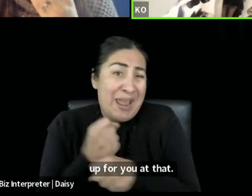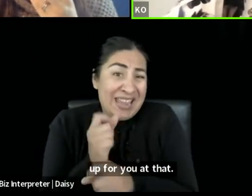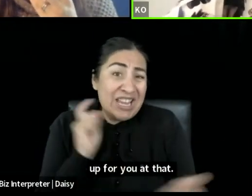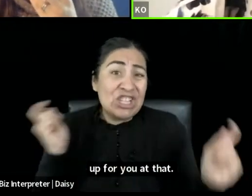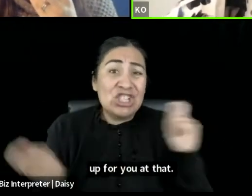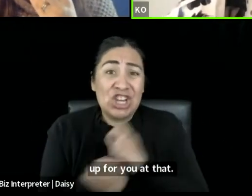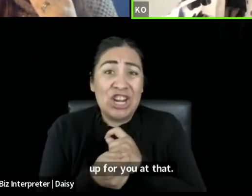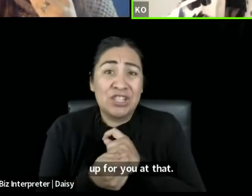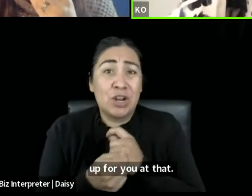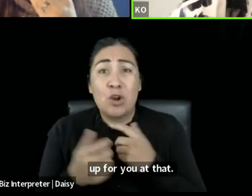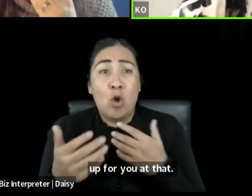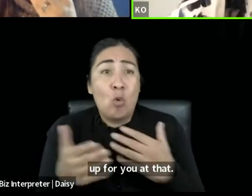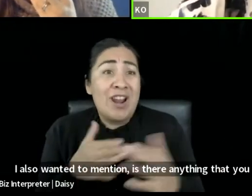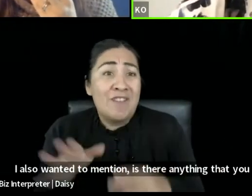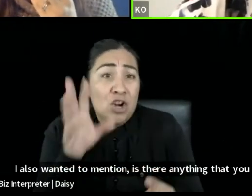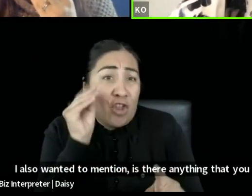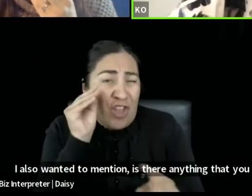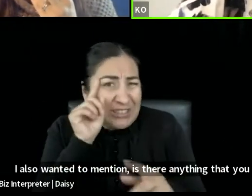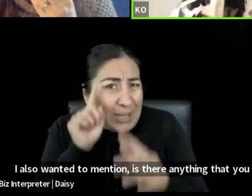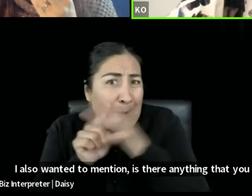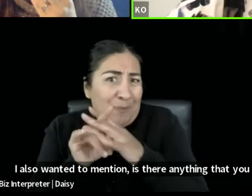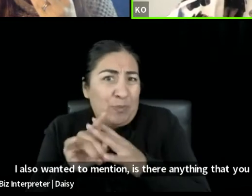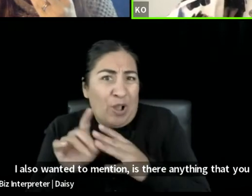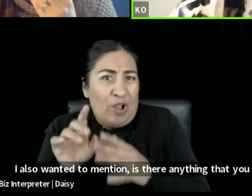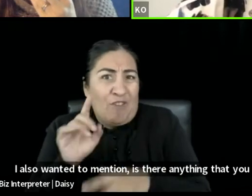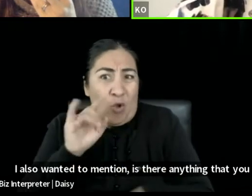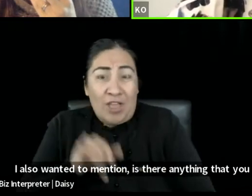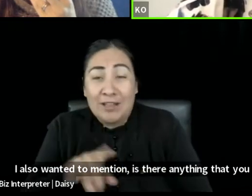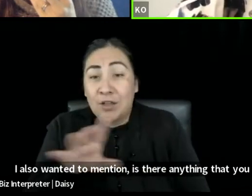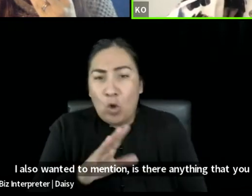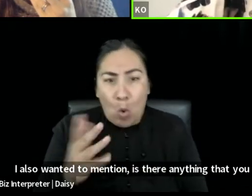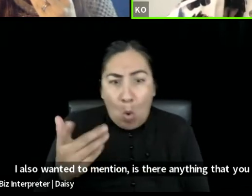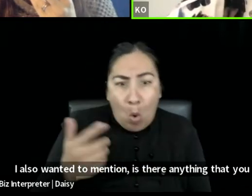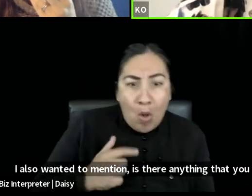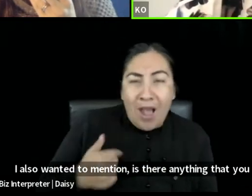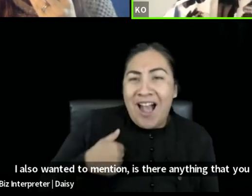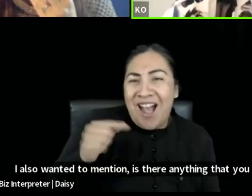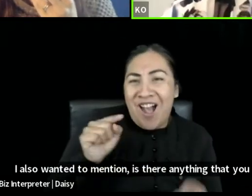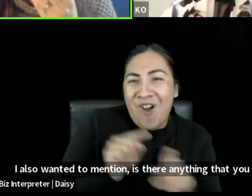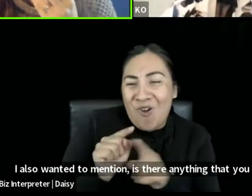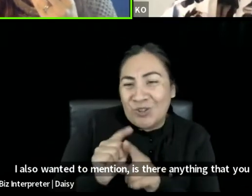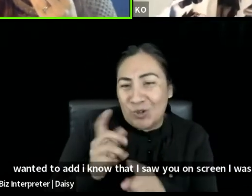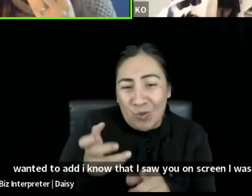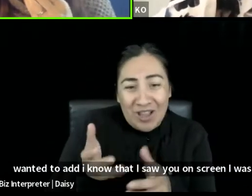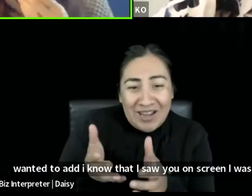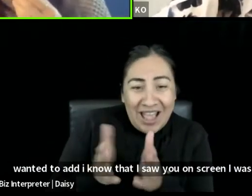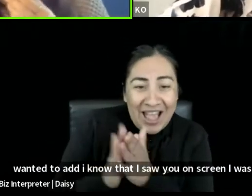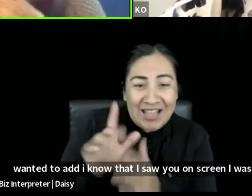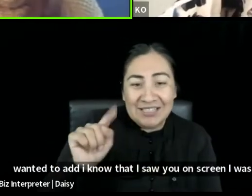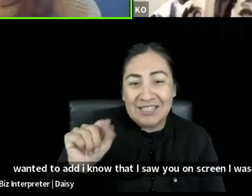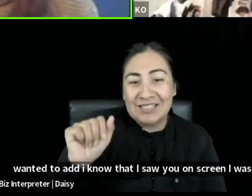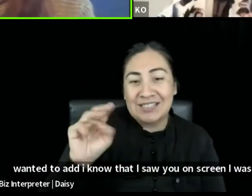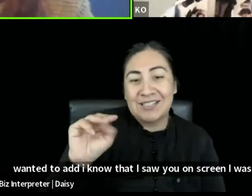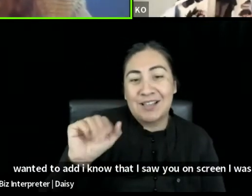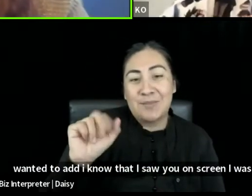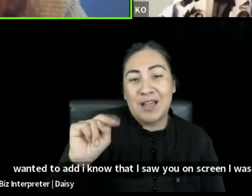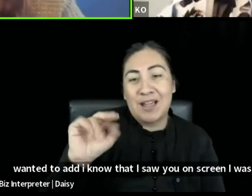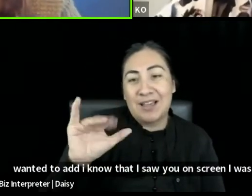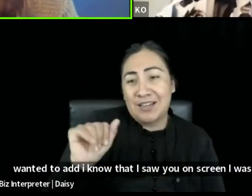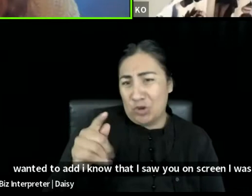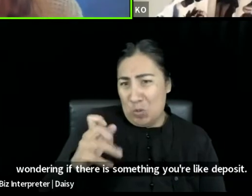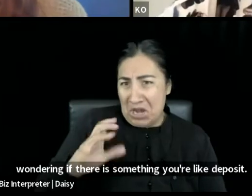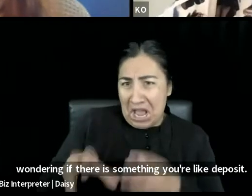many, is there anything that you wanted to add? I know that I saw you on screen. I was wondering if there was something you're like, deposit. Oh,